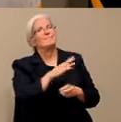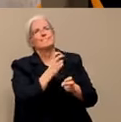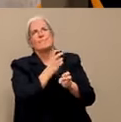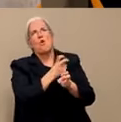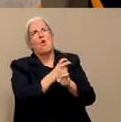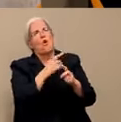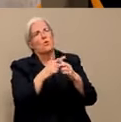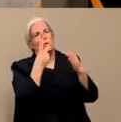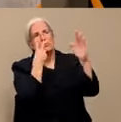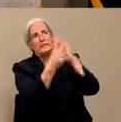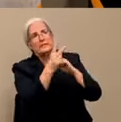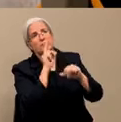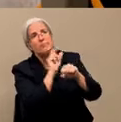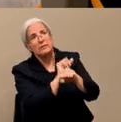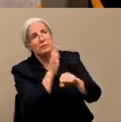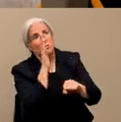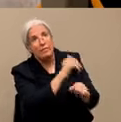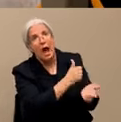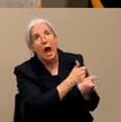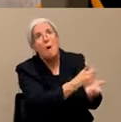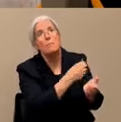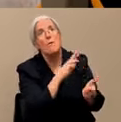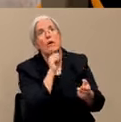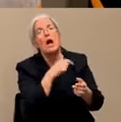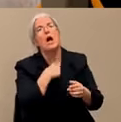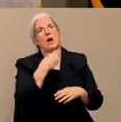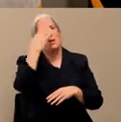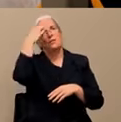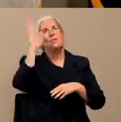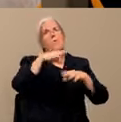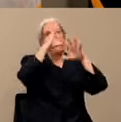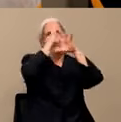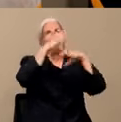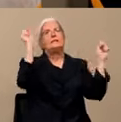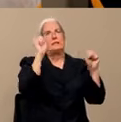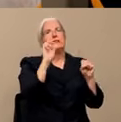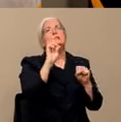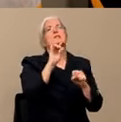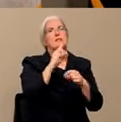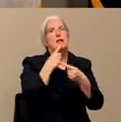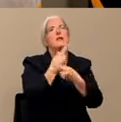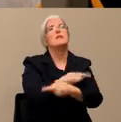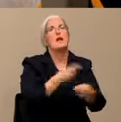Yes. And I know that President Trump touted that treatment.